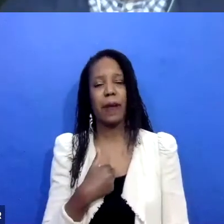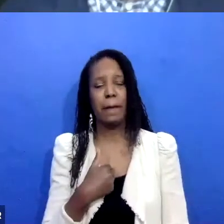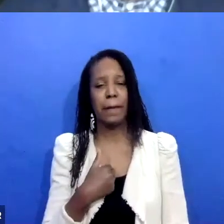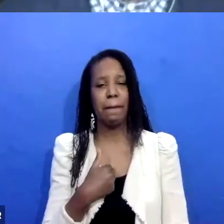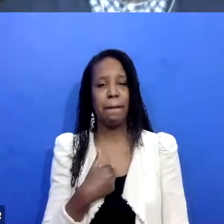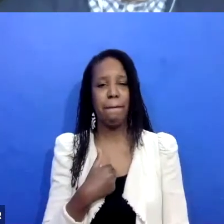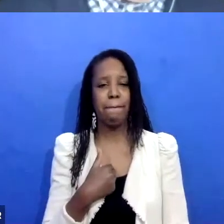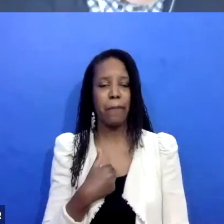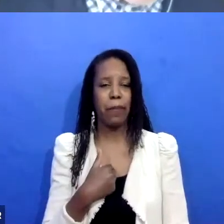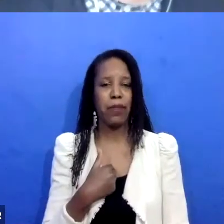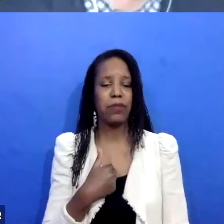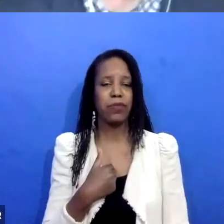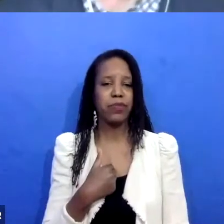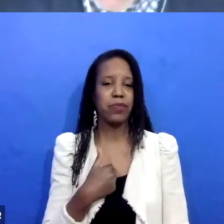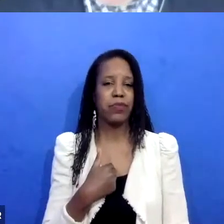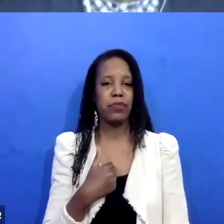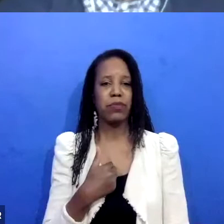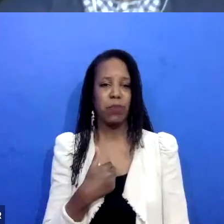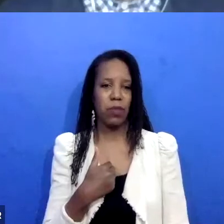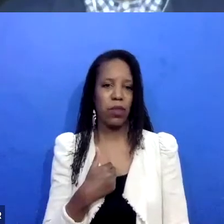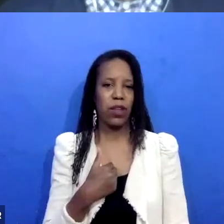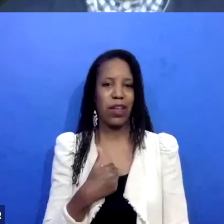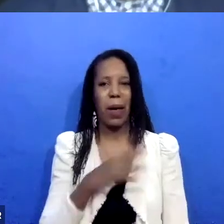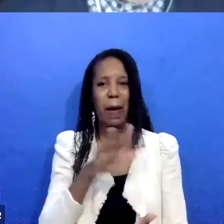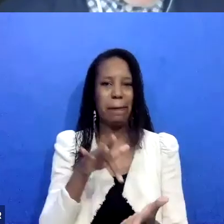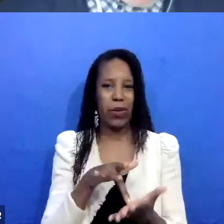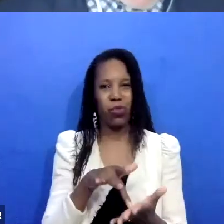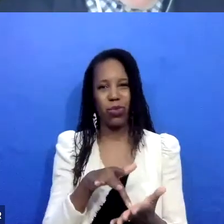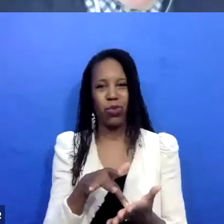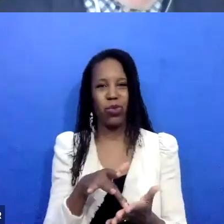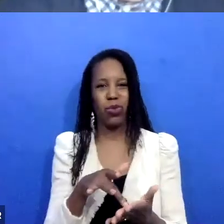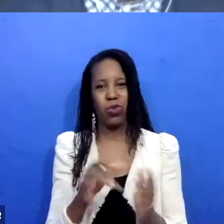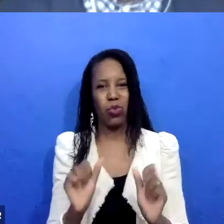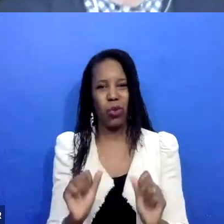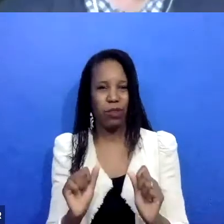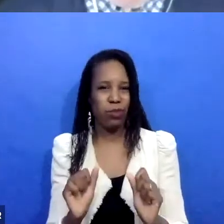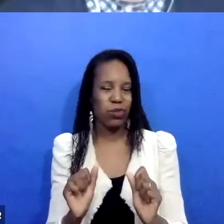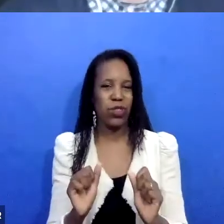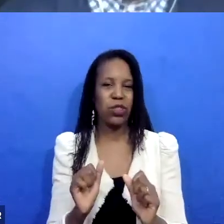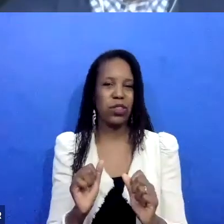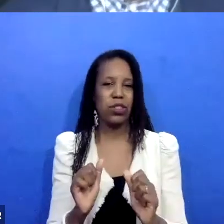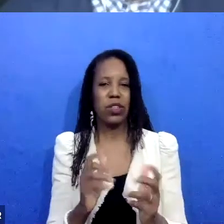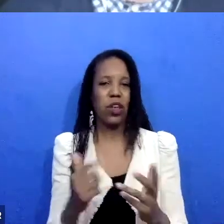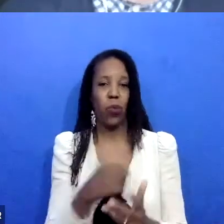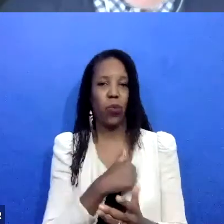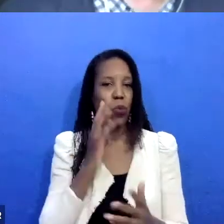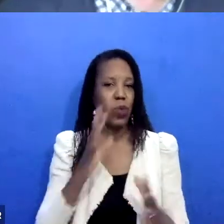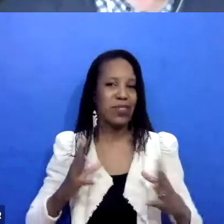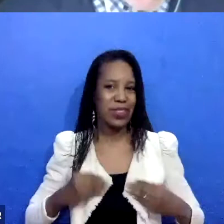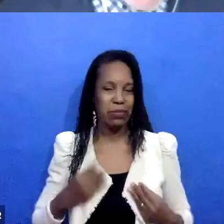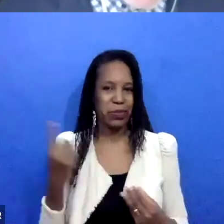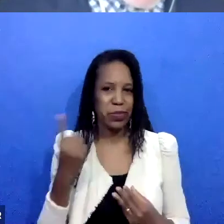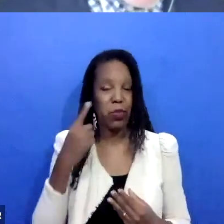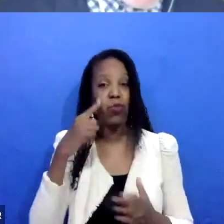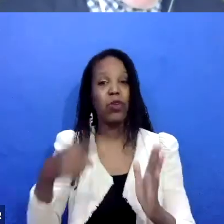conditions and say, so if they're in the St. Louis County jail, say, upon, upon being released from the St. Louis County jail,